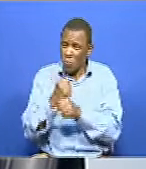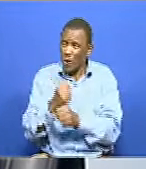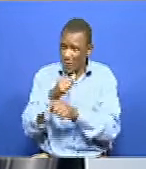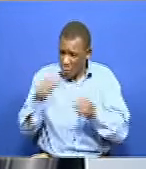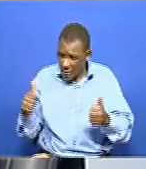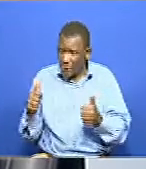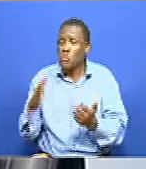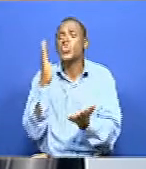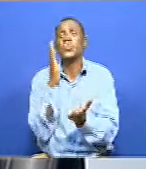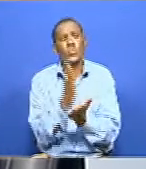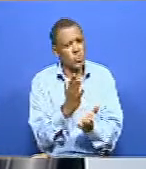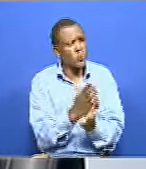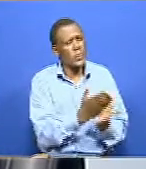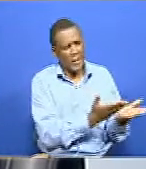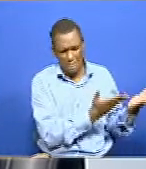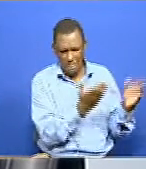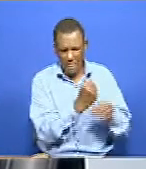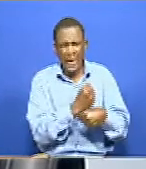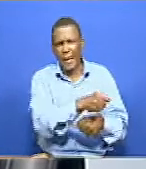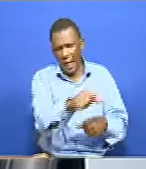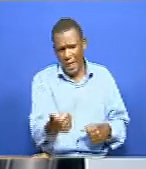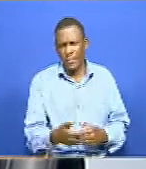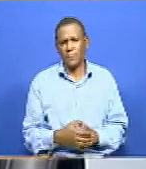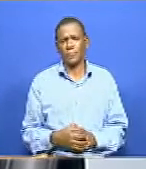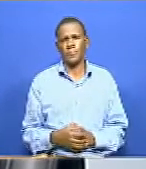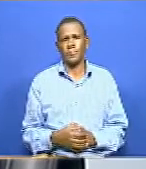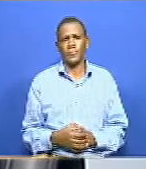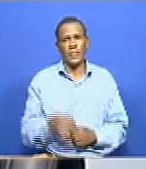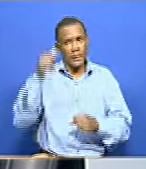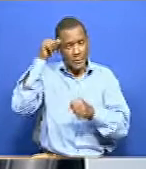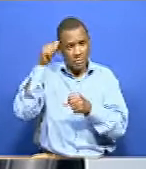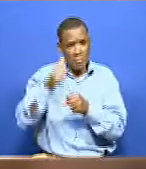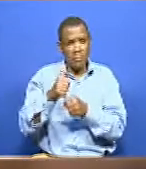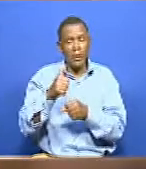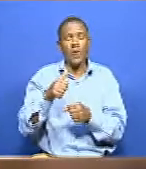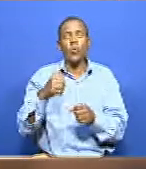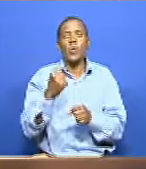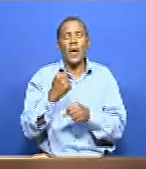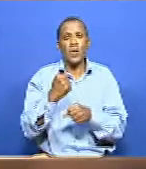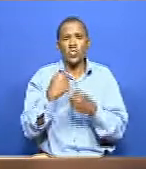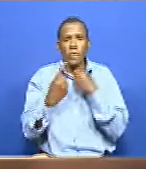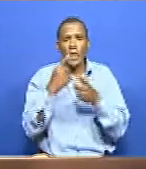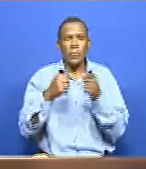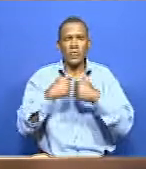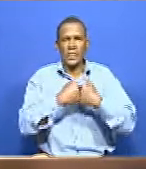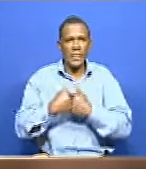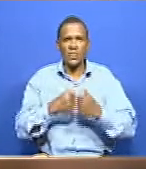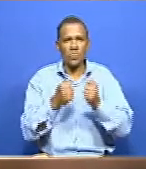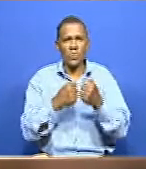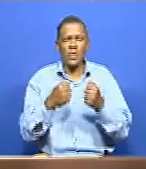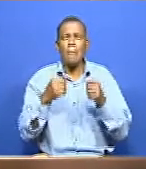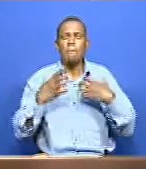All right. Yes. All right. Now, remember, we are talking about, you know, challenges that are facing persons who are living with